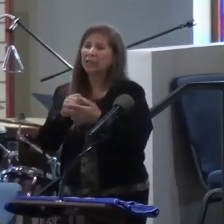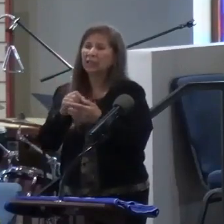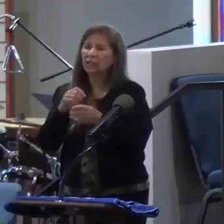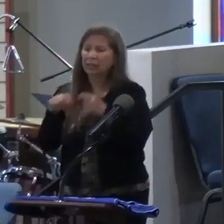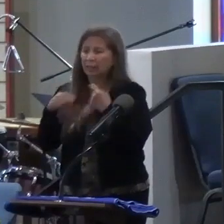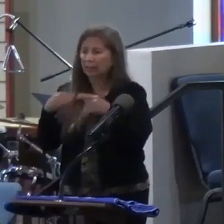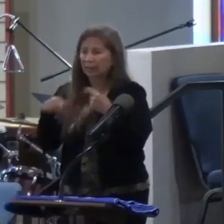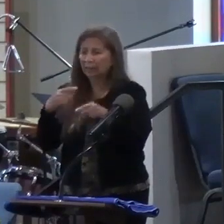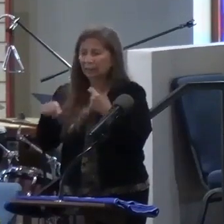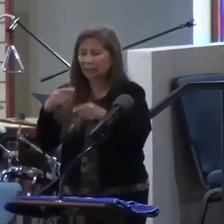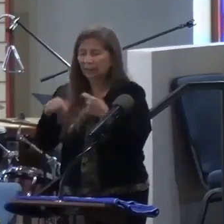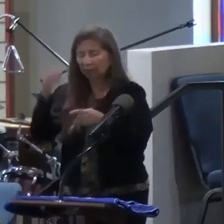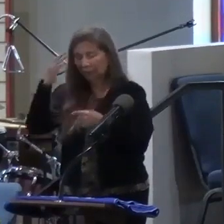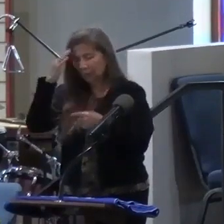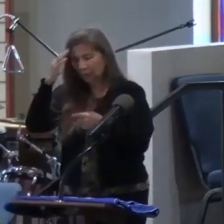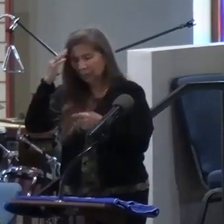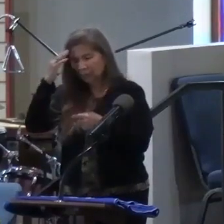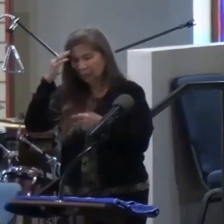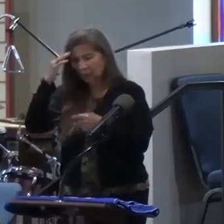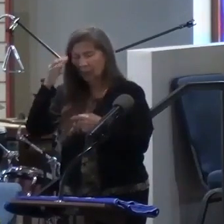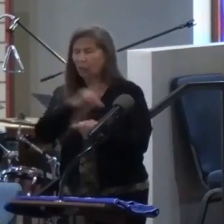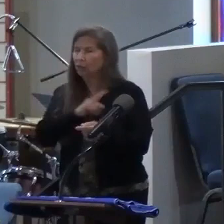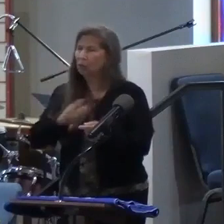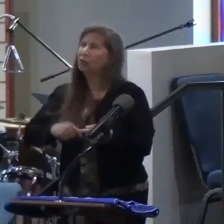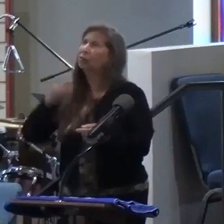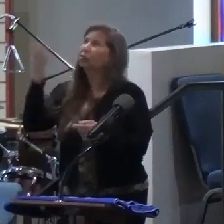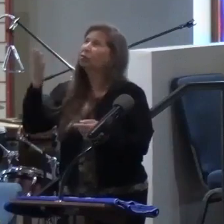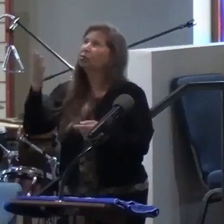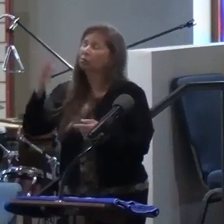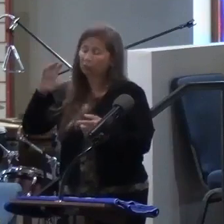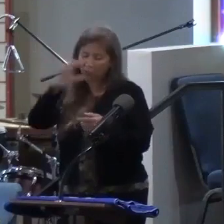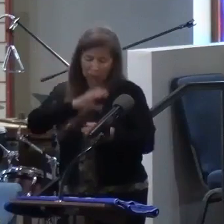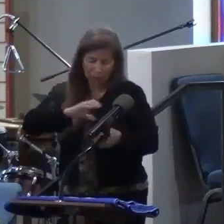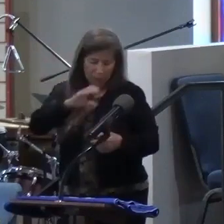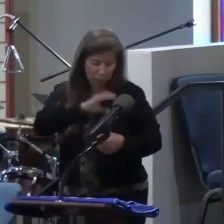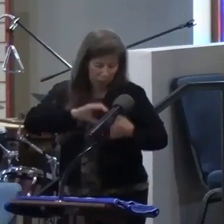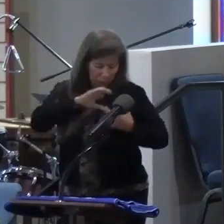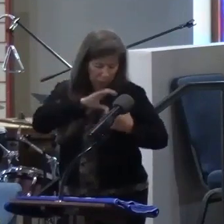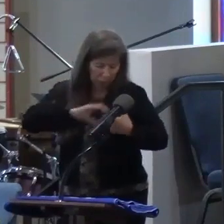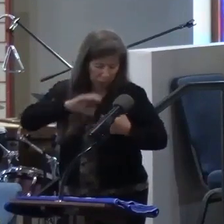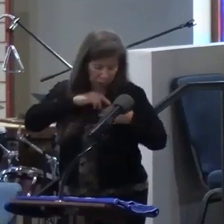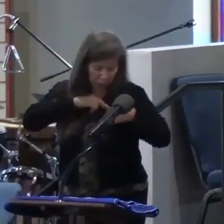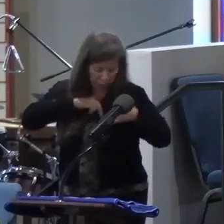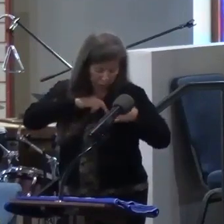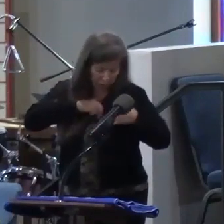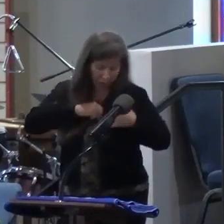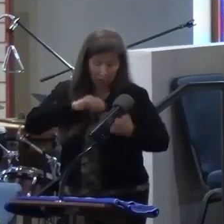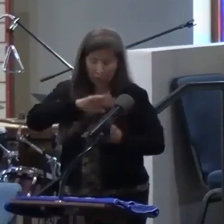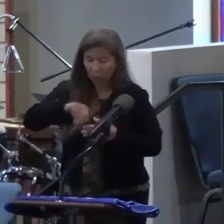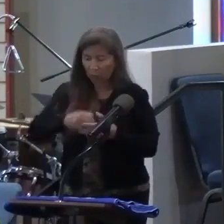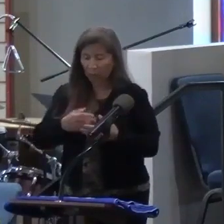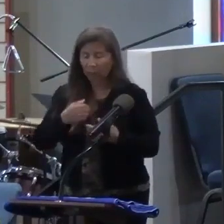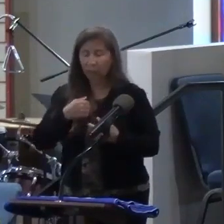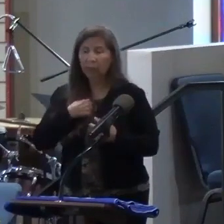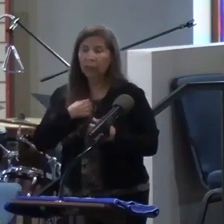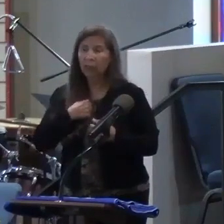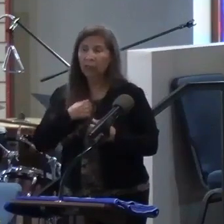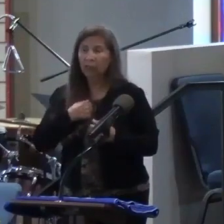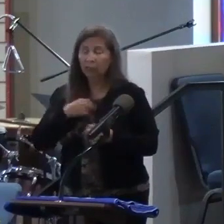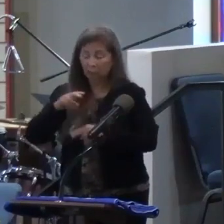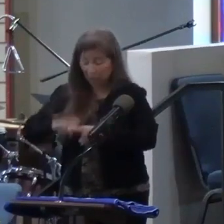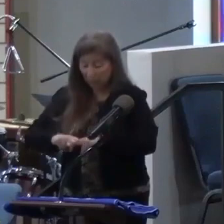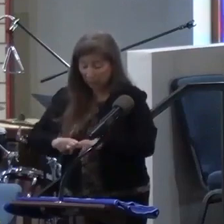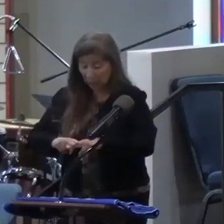going back and forth in his mind, where he says, oh Lord, you have searched me, and you know everything about me. You know when I'm sitting